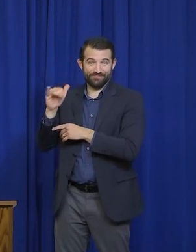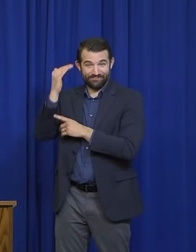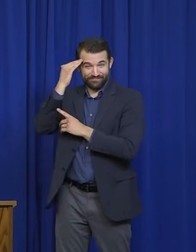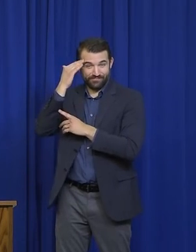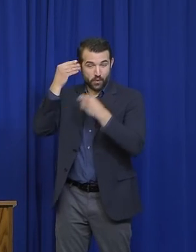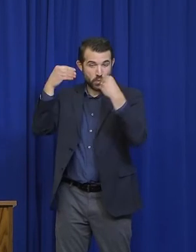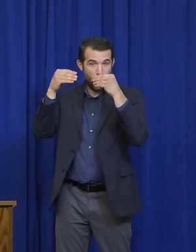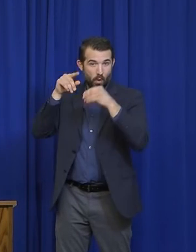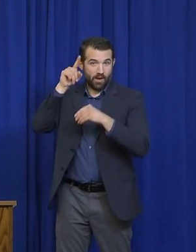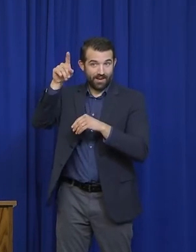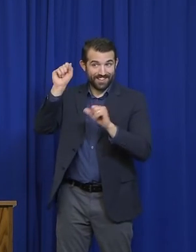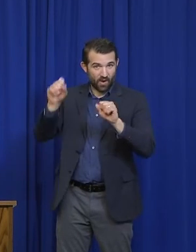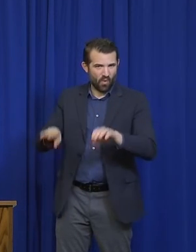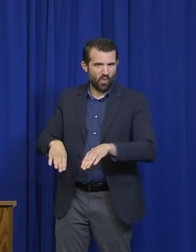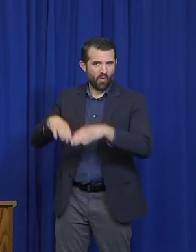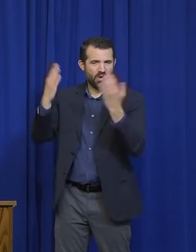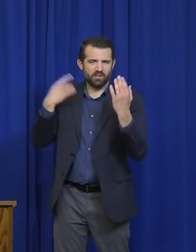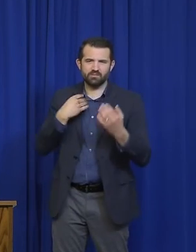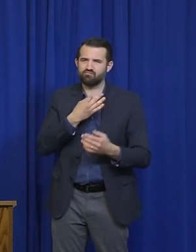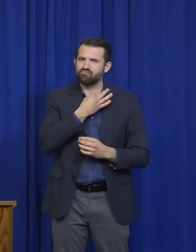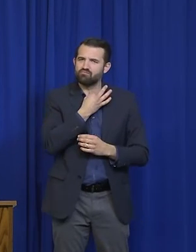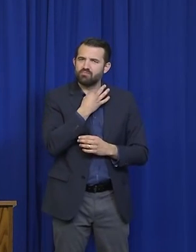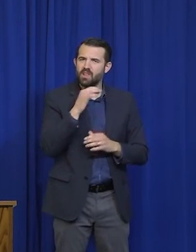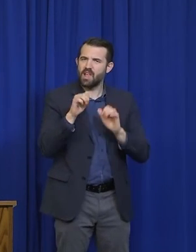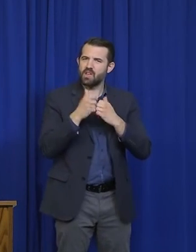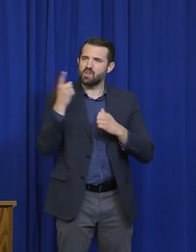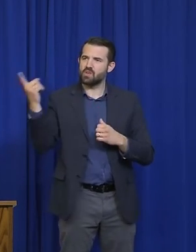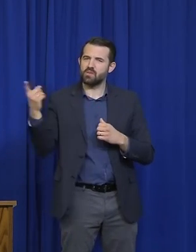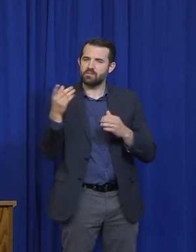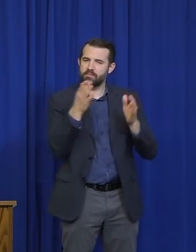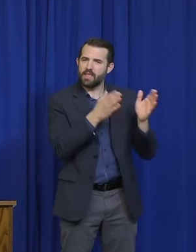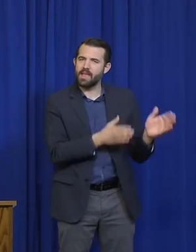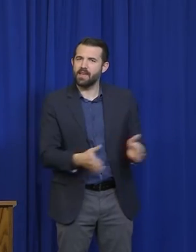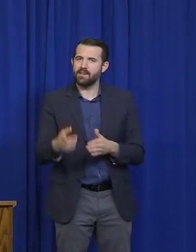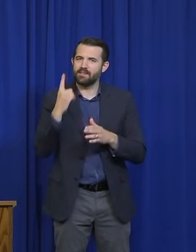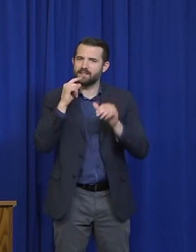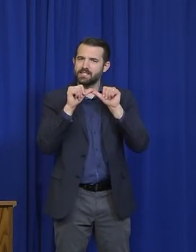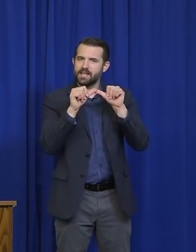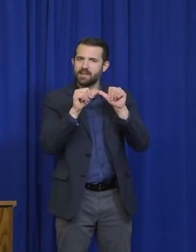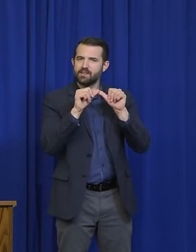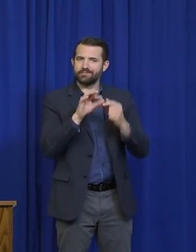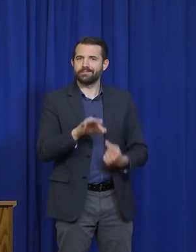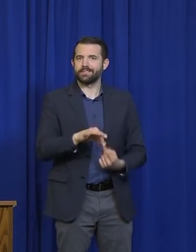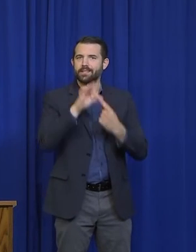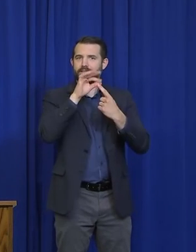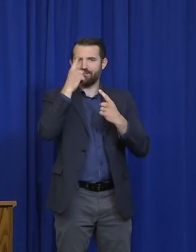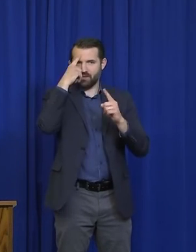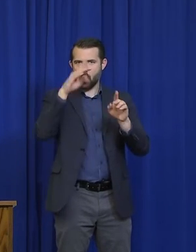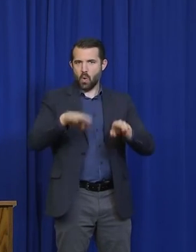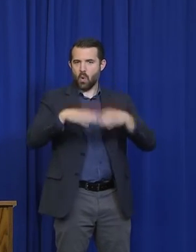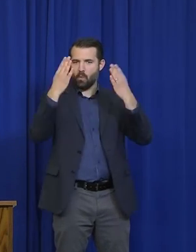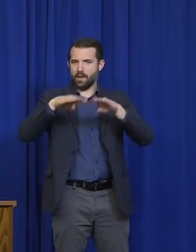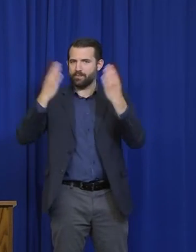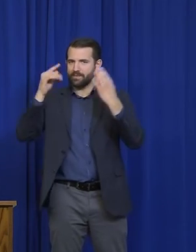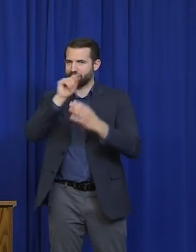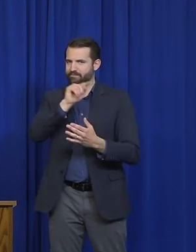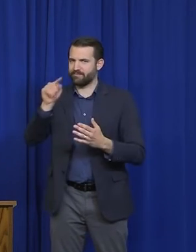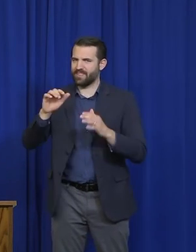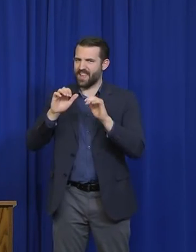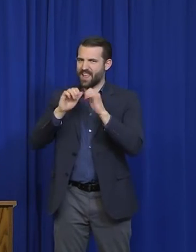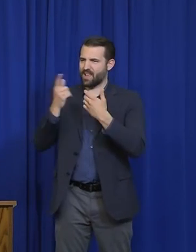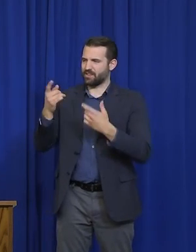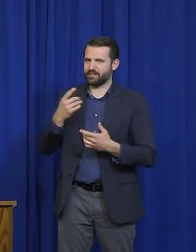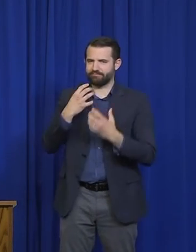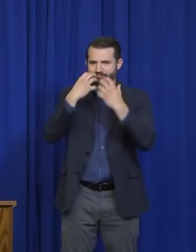like that? And how do you keep them from weakening the stay-at-home order? Yeah, the question is about,